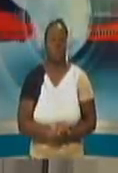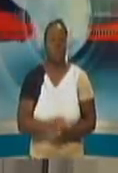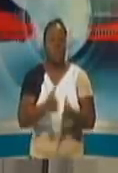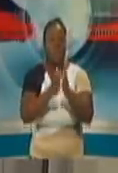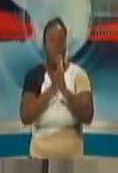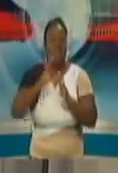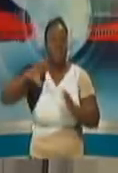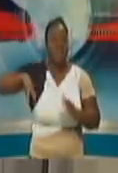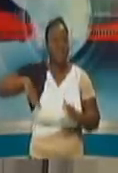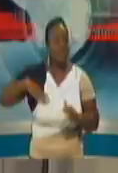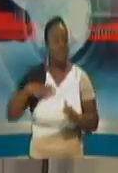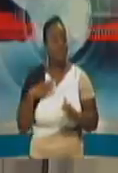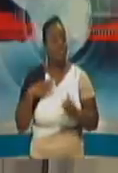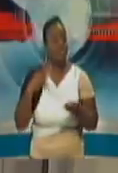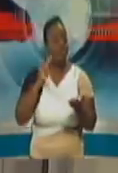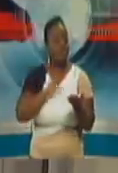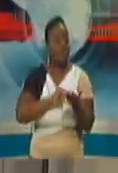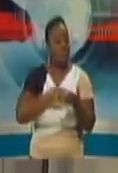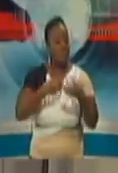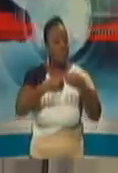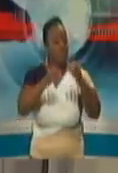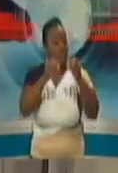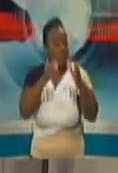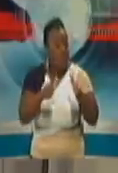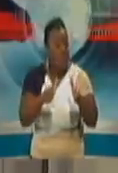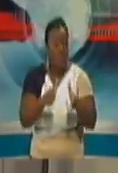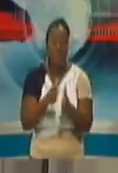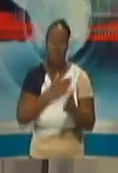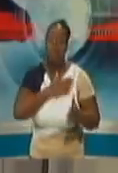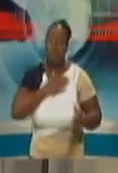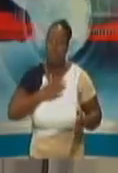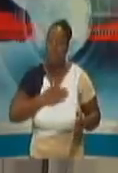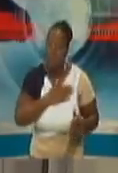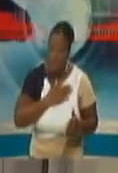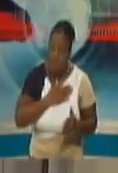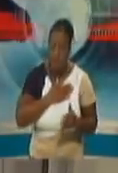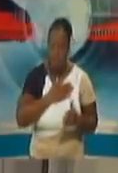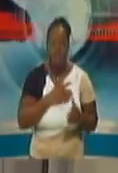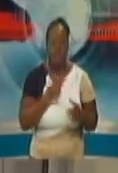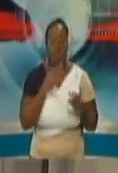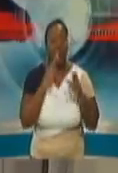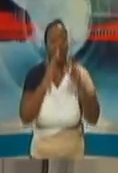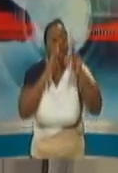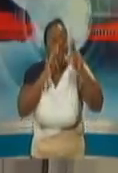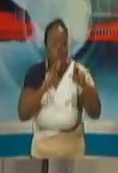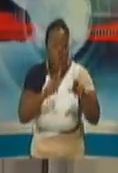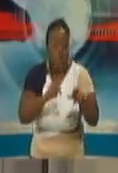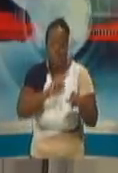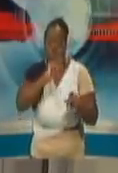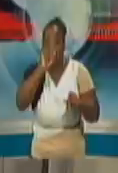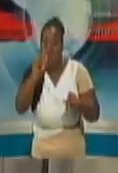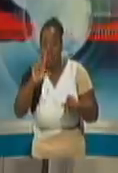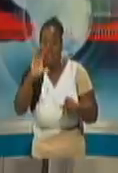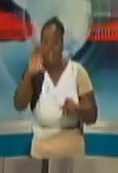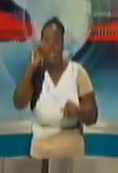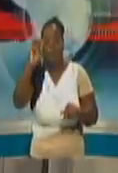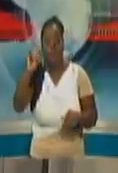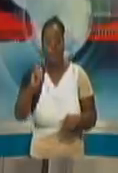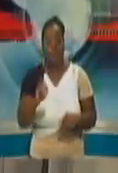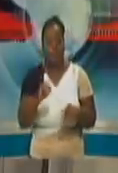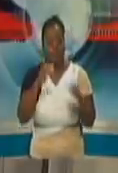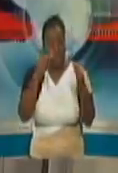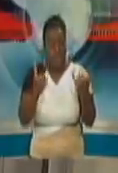Officer I will urge to come in here again. As this morning I am not aware